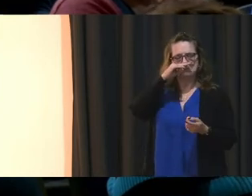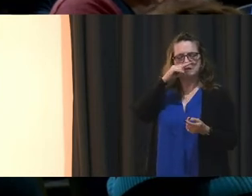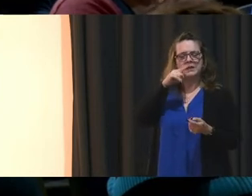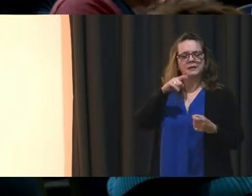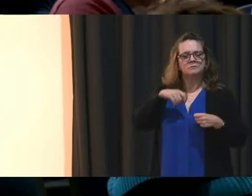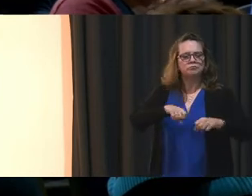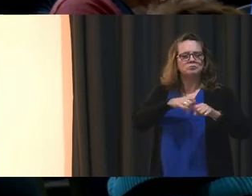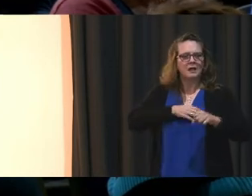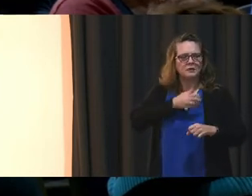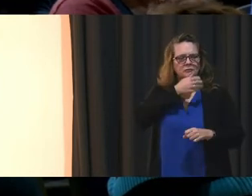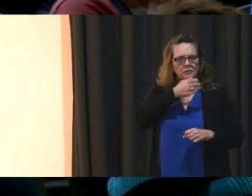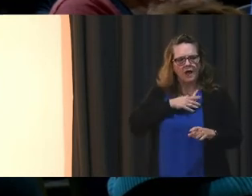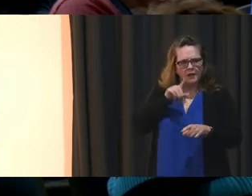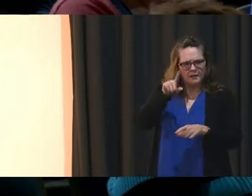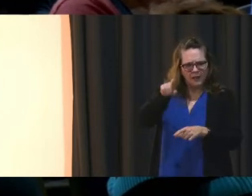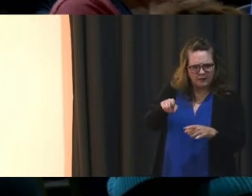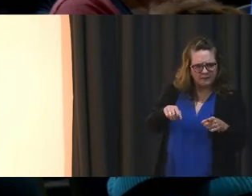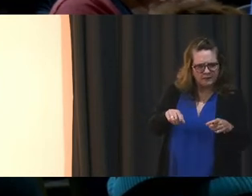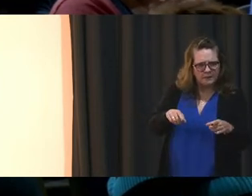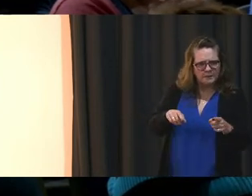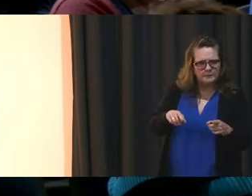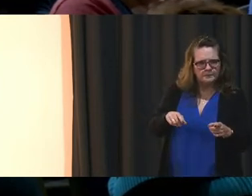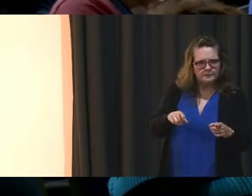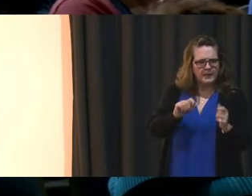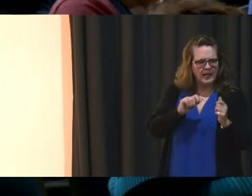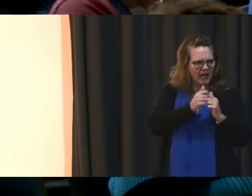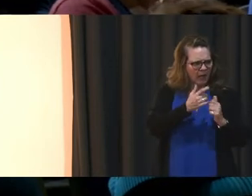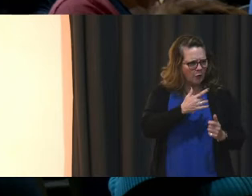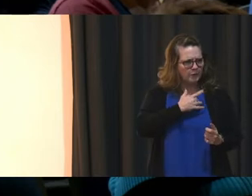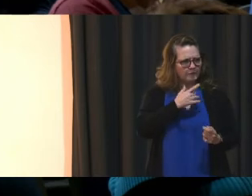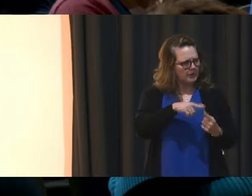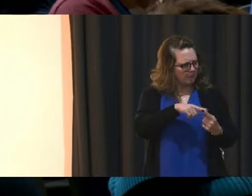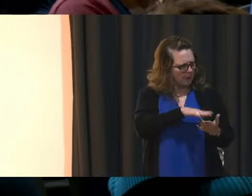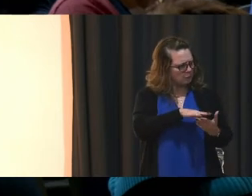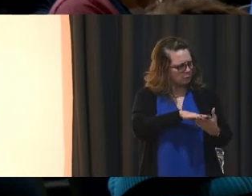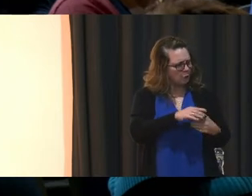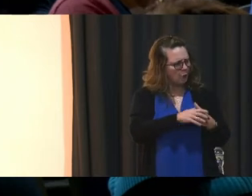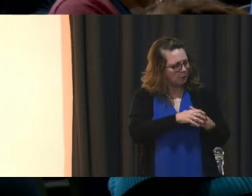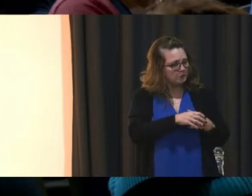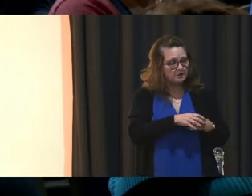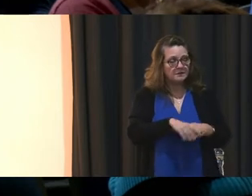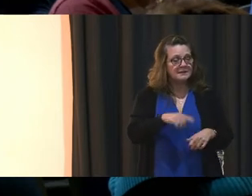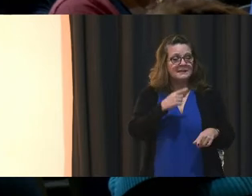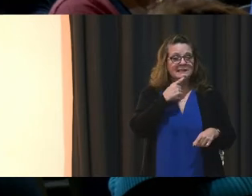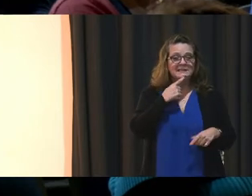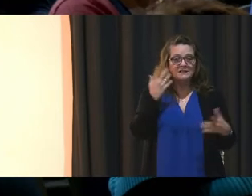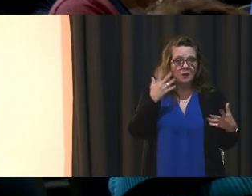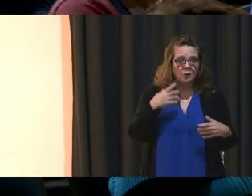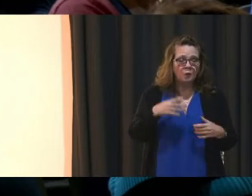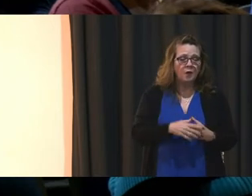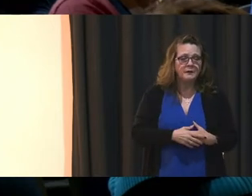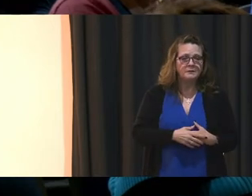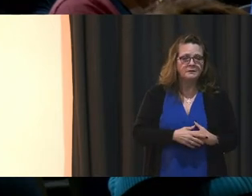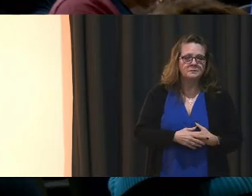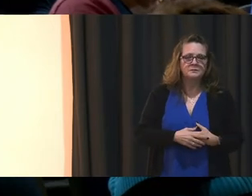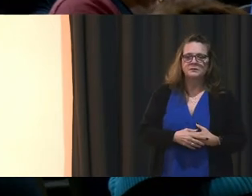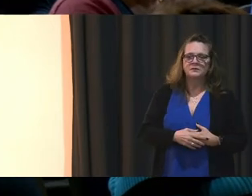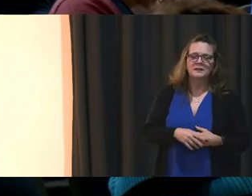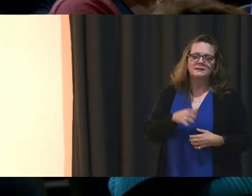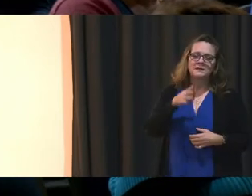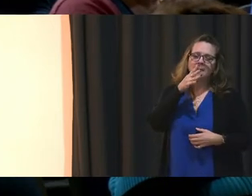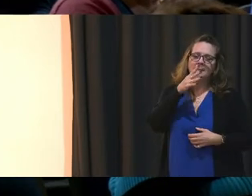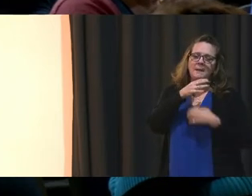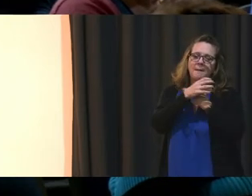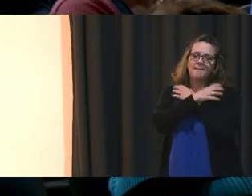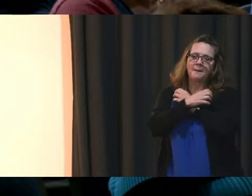school started, I asked him, I said, how do you feel about school? And do you know what he said to me? He said, Mama Bear,